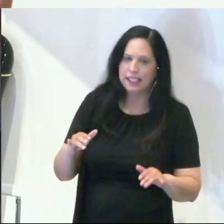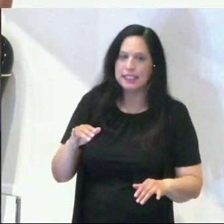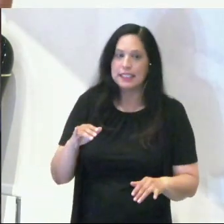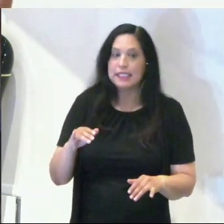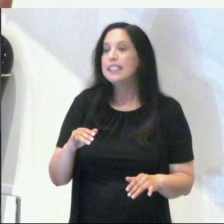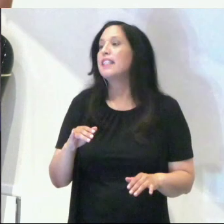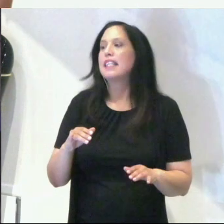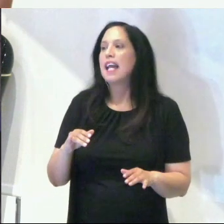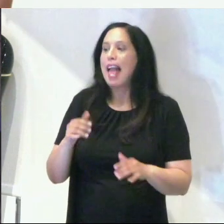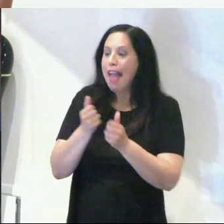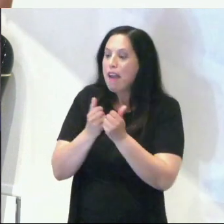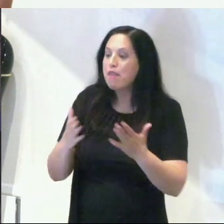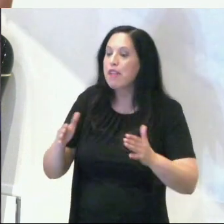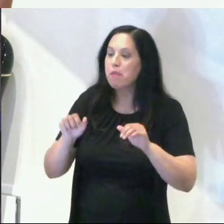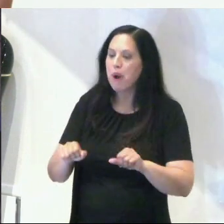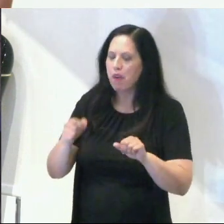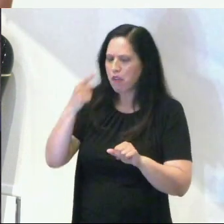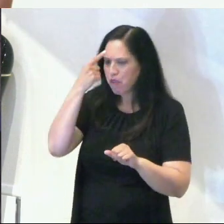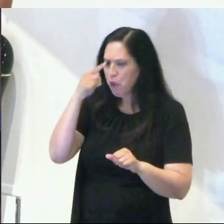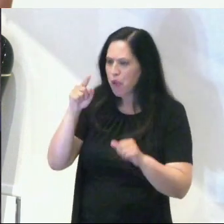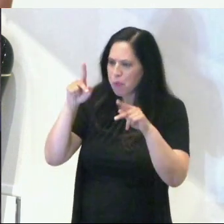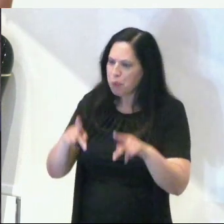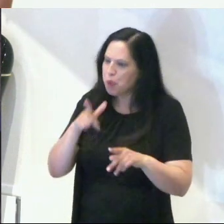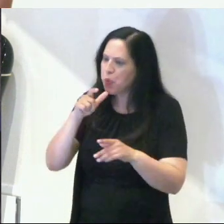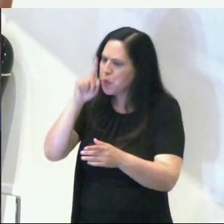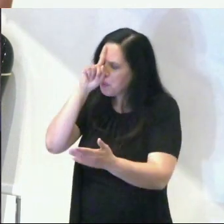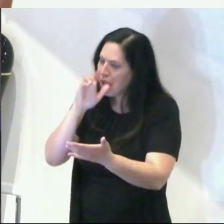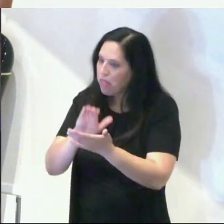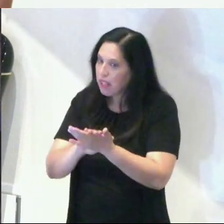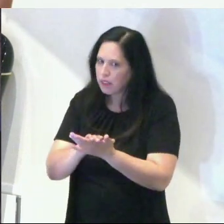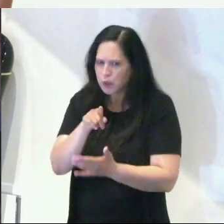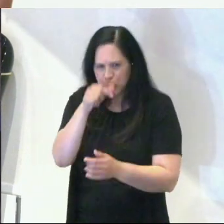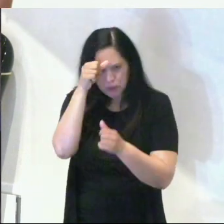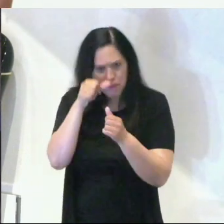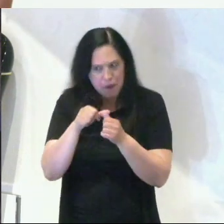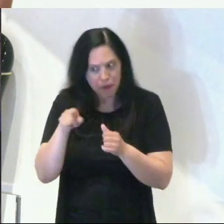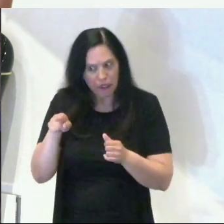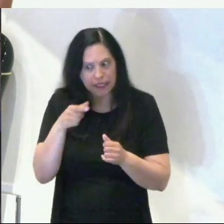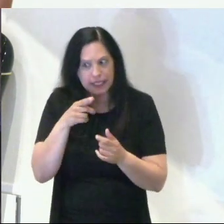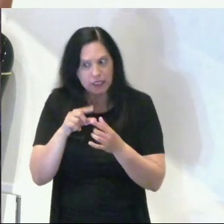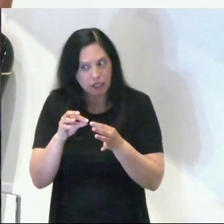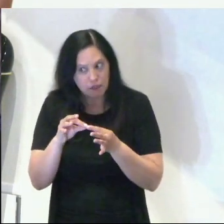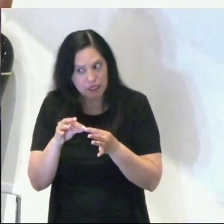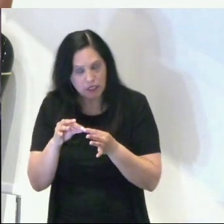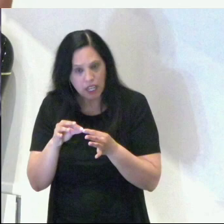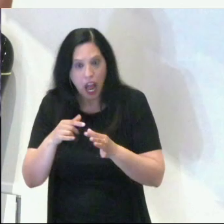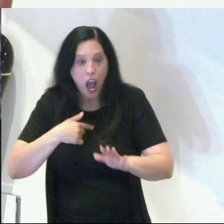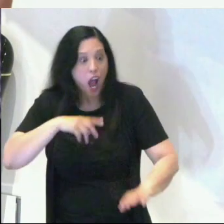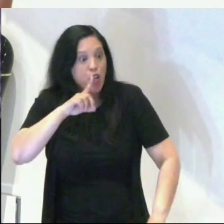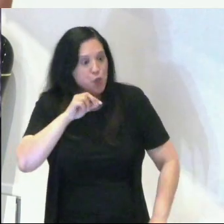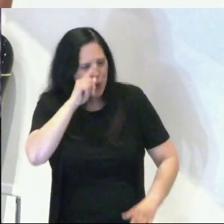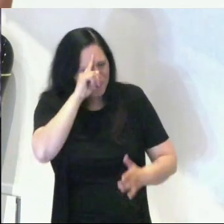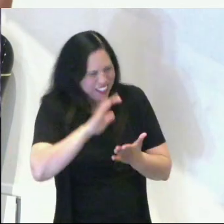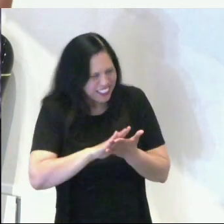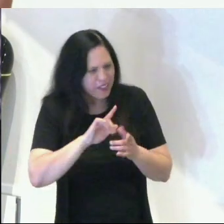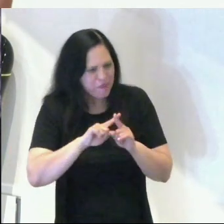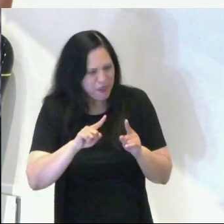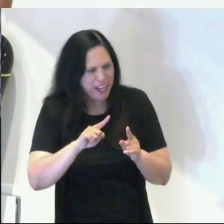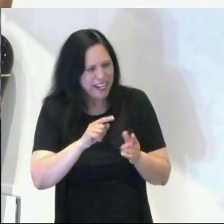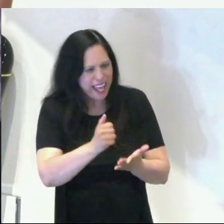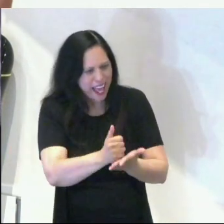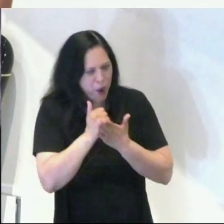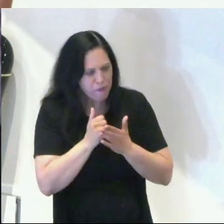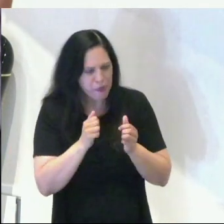is possible for the one who believes. And do you remember what that gentleman said? He said, I do believe, but help me with my